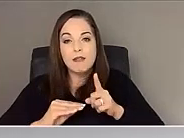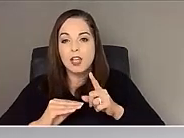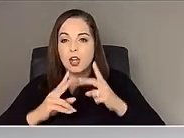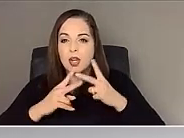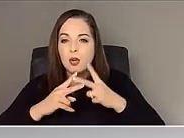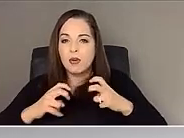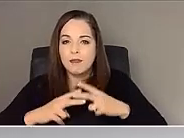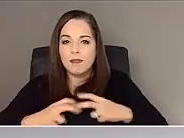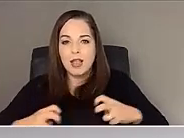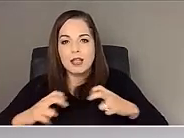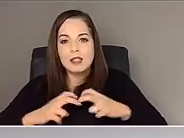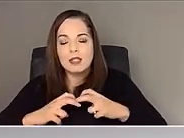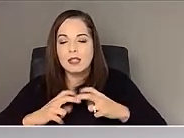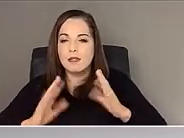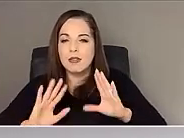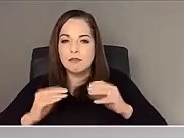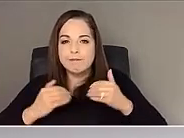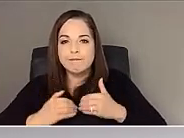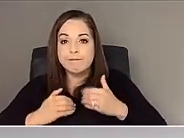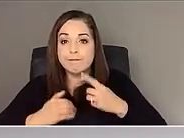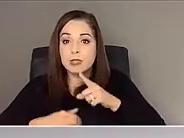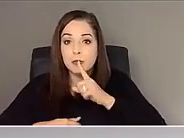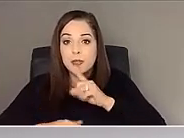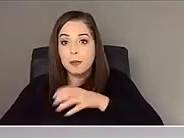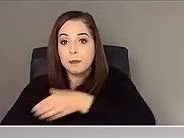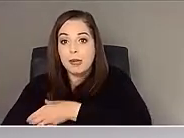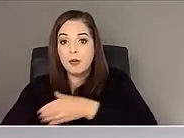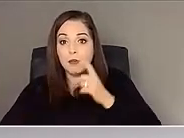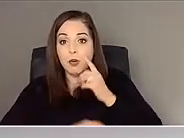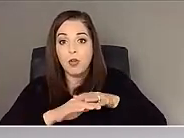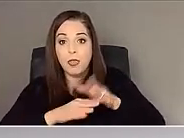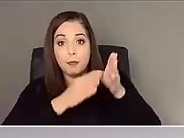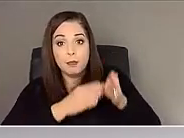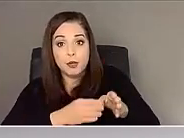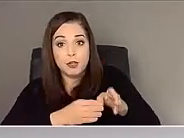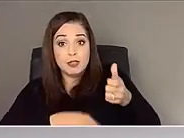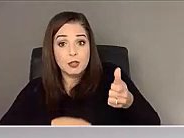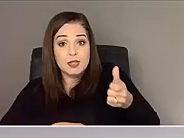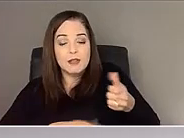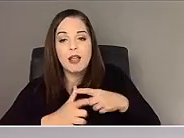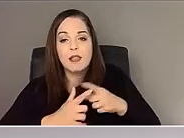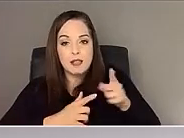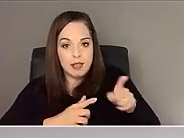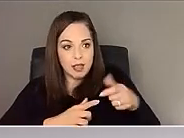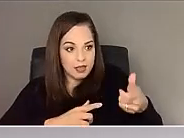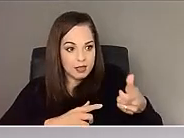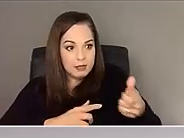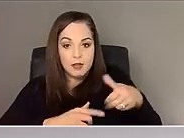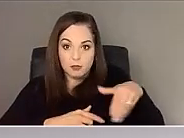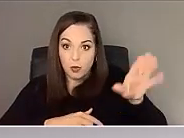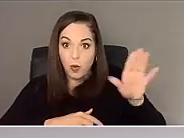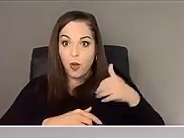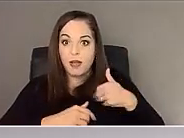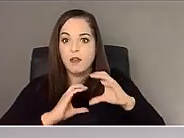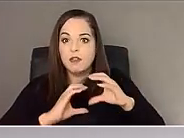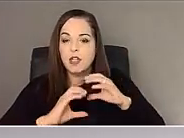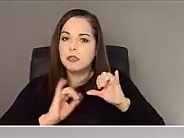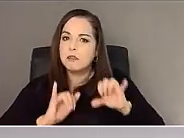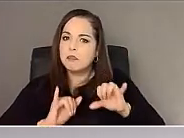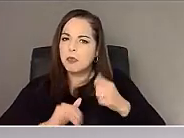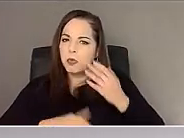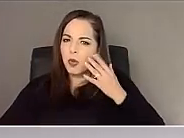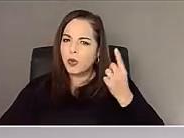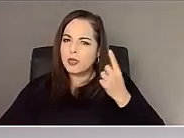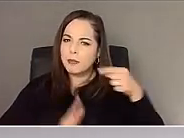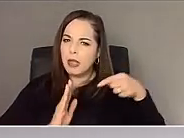introspective, and powerful on the individual. And then they can lead and go have conversations of, you know, this is actually something that I